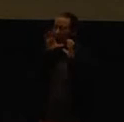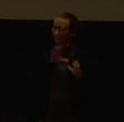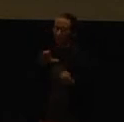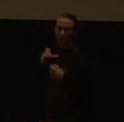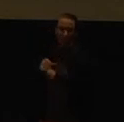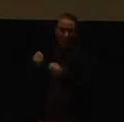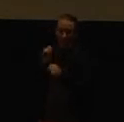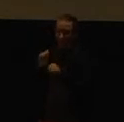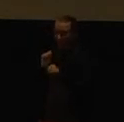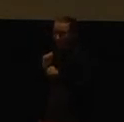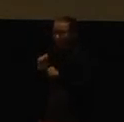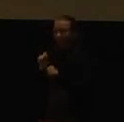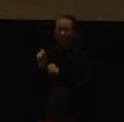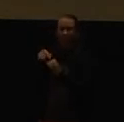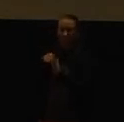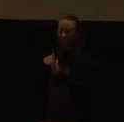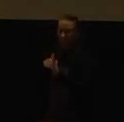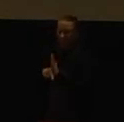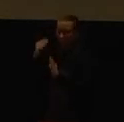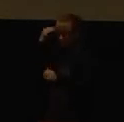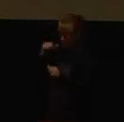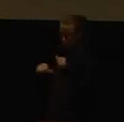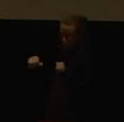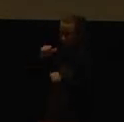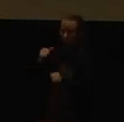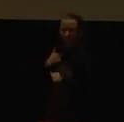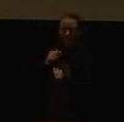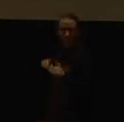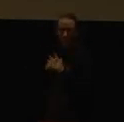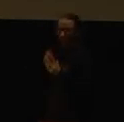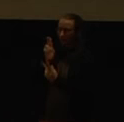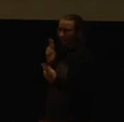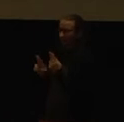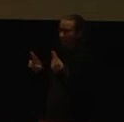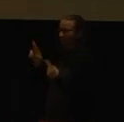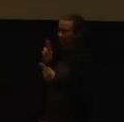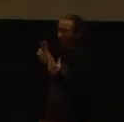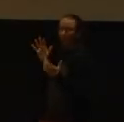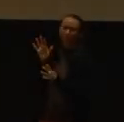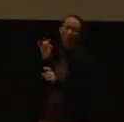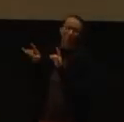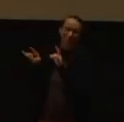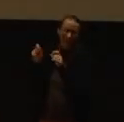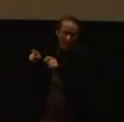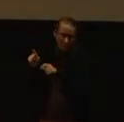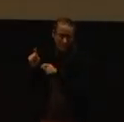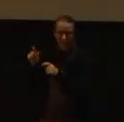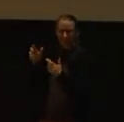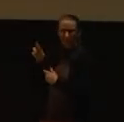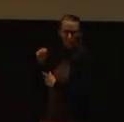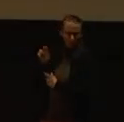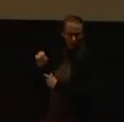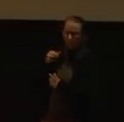experiences, and we began to slowly toss the occasional race-related inquiry out to one another. And as y'all can tell,